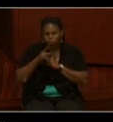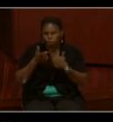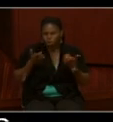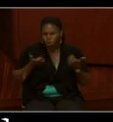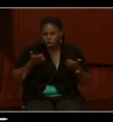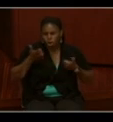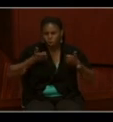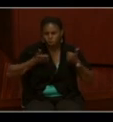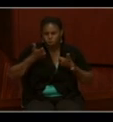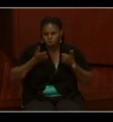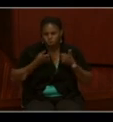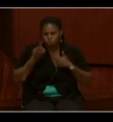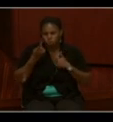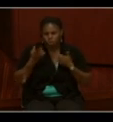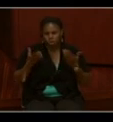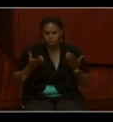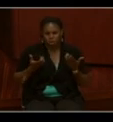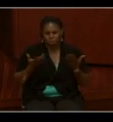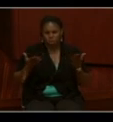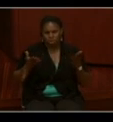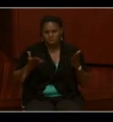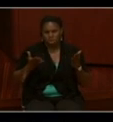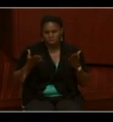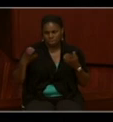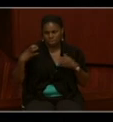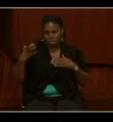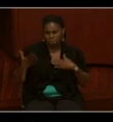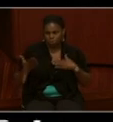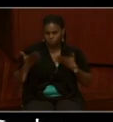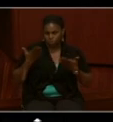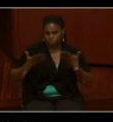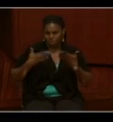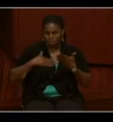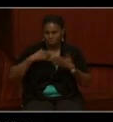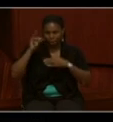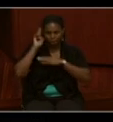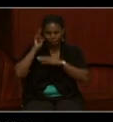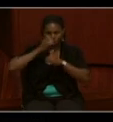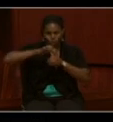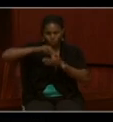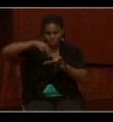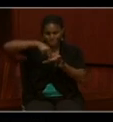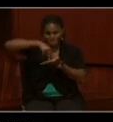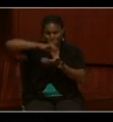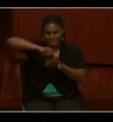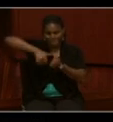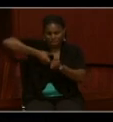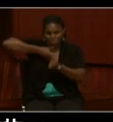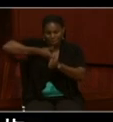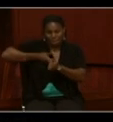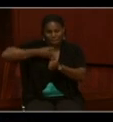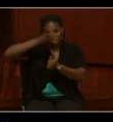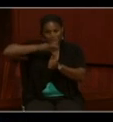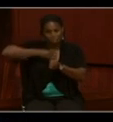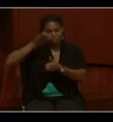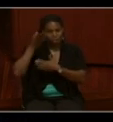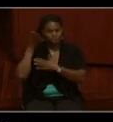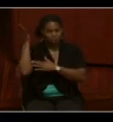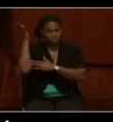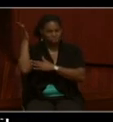one of the officers standing behind him might be my uncle standing behind the officer giving the commissioning speech.